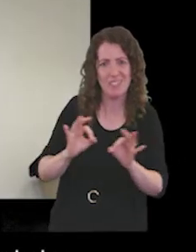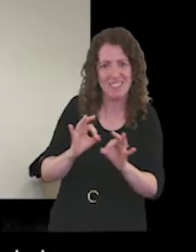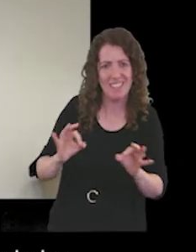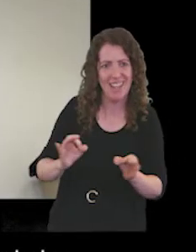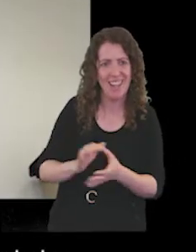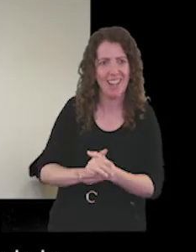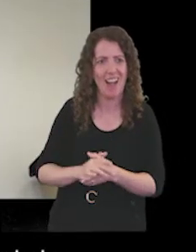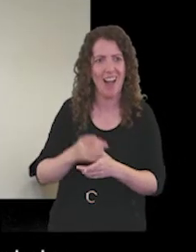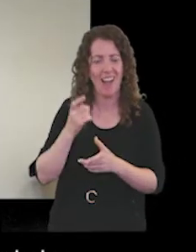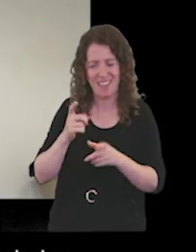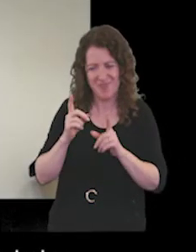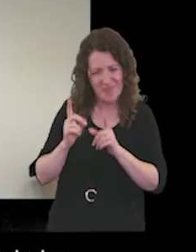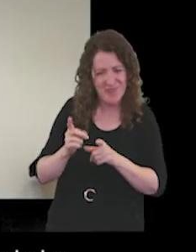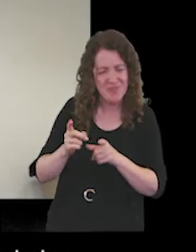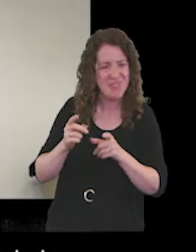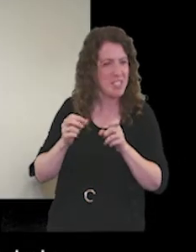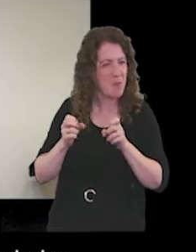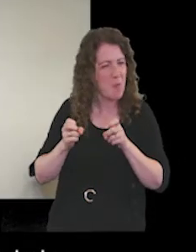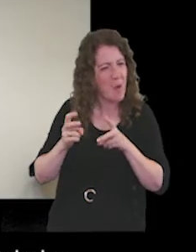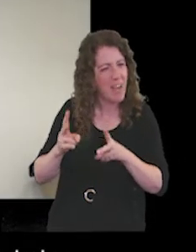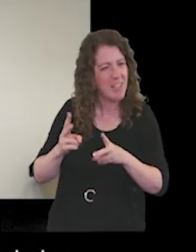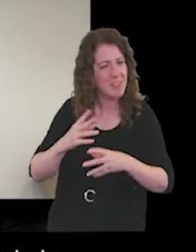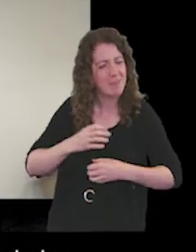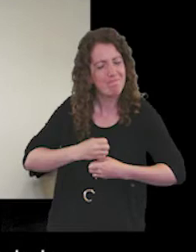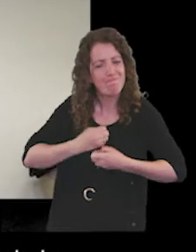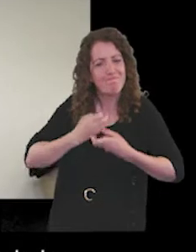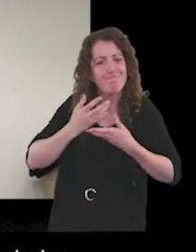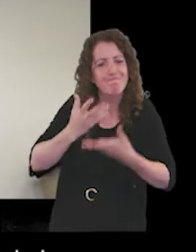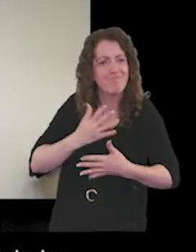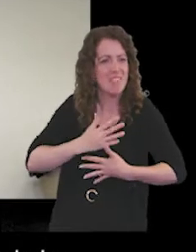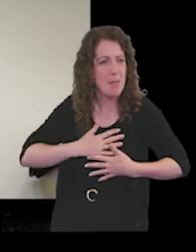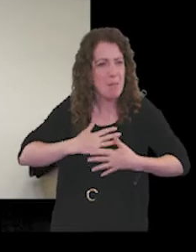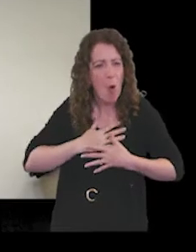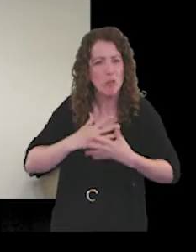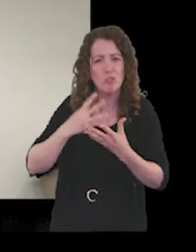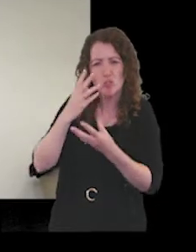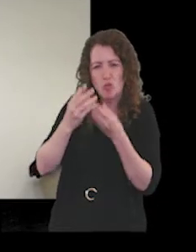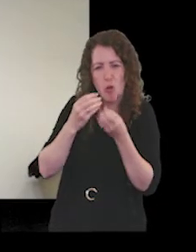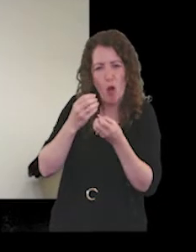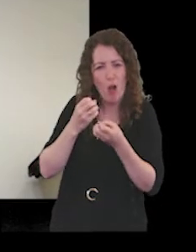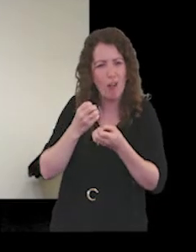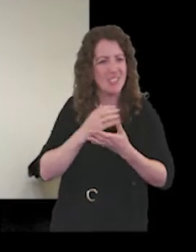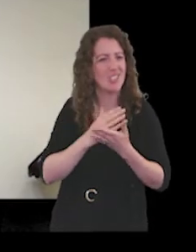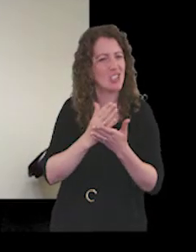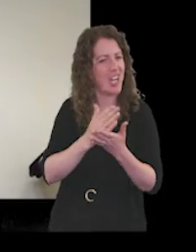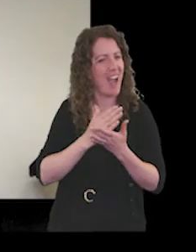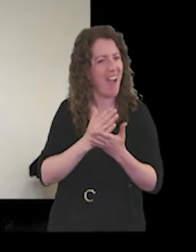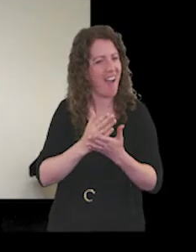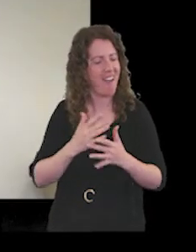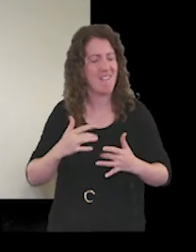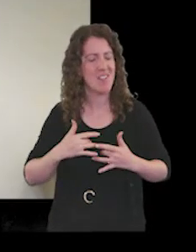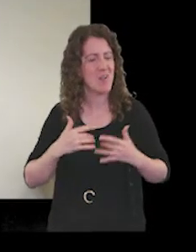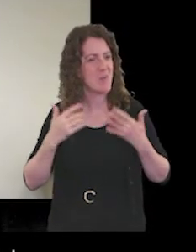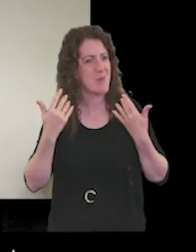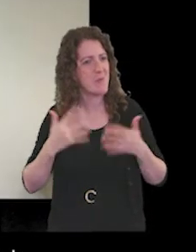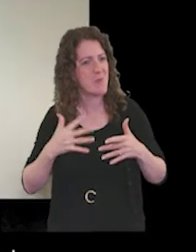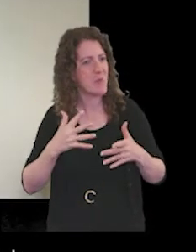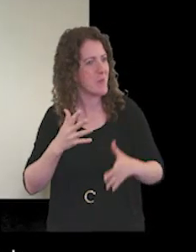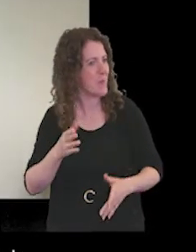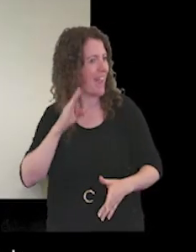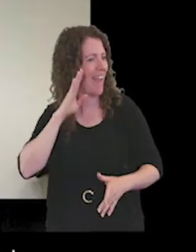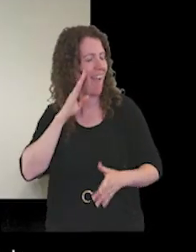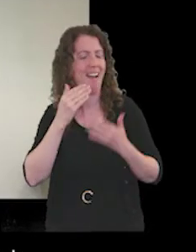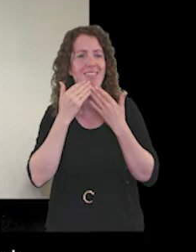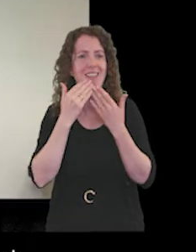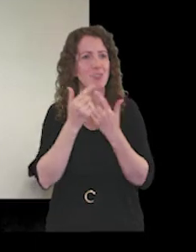such a way into sharing emotions. Sharing stories. It's an absolute privilege to hear you. And thank